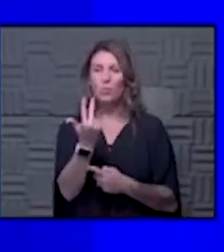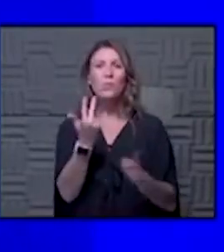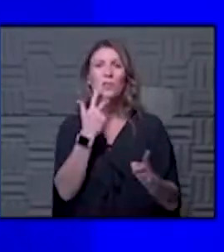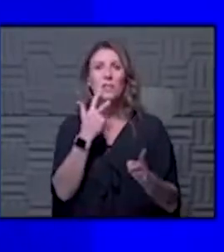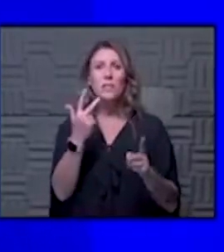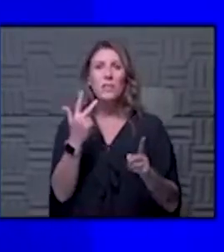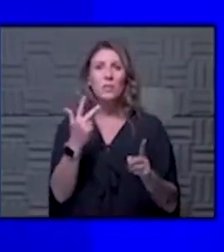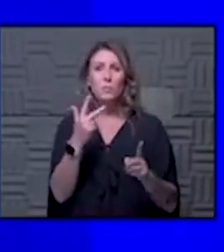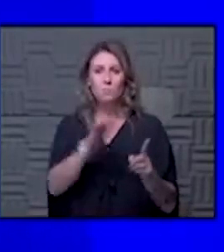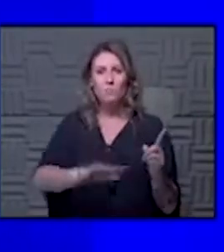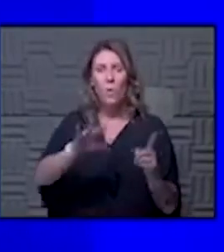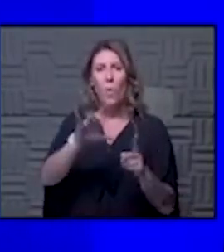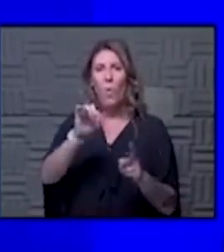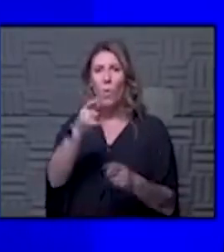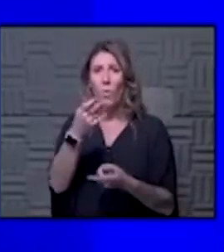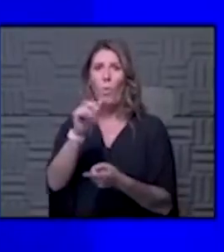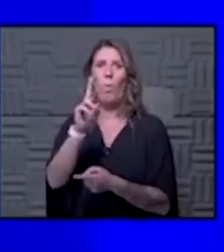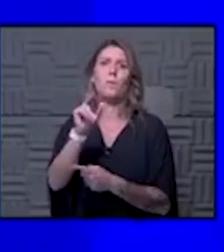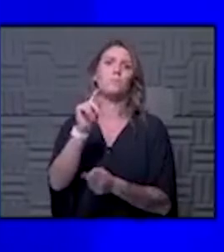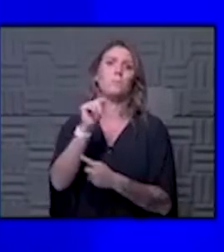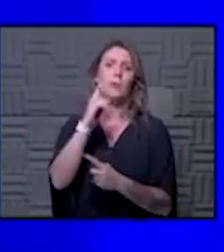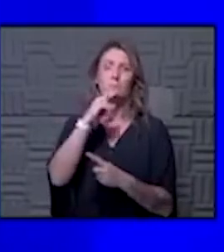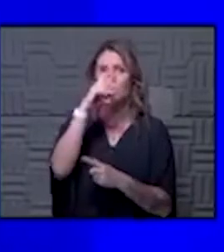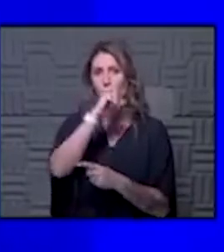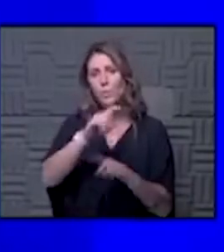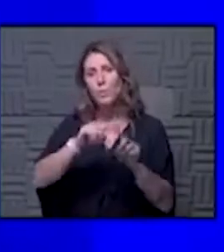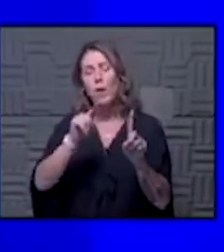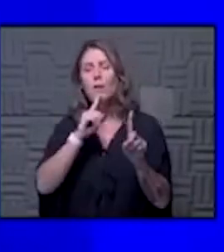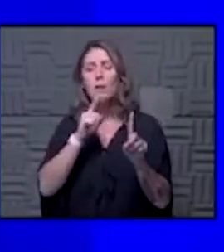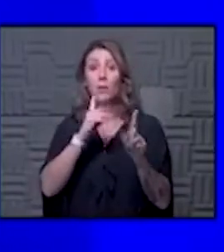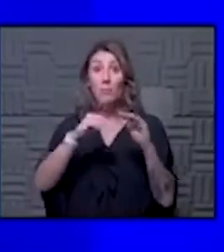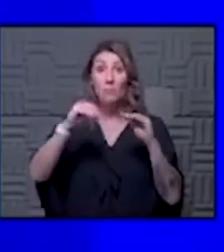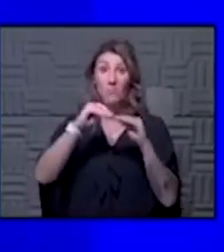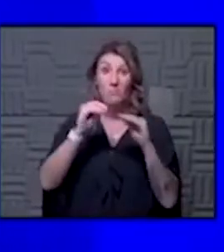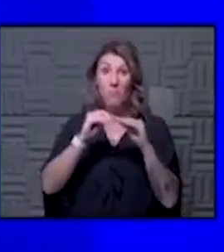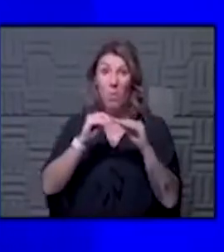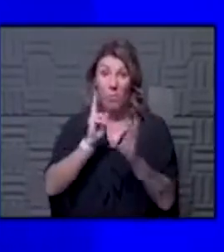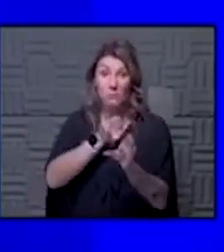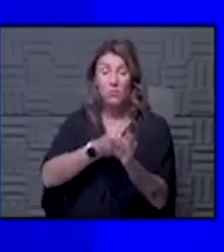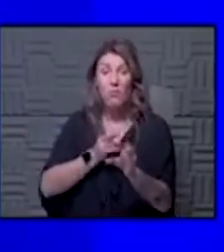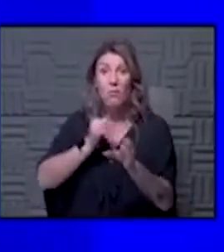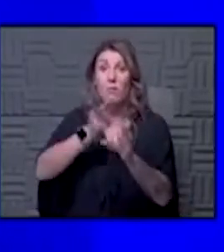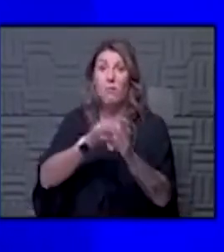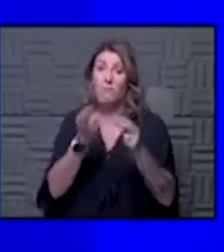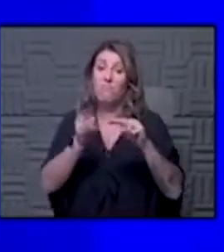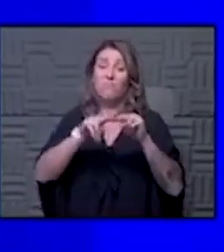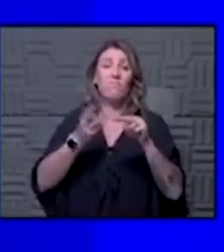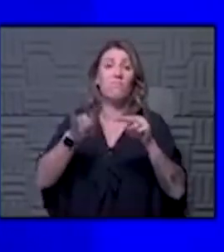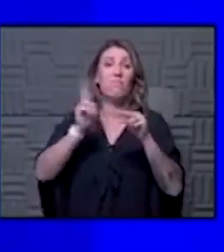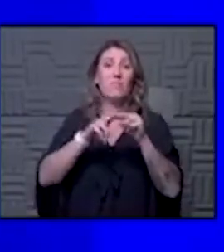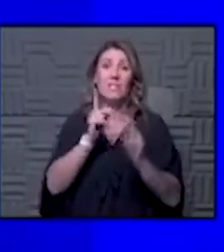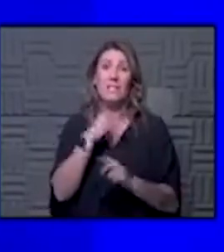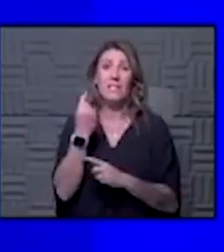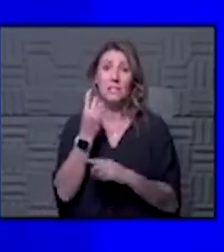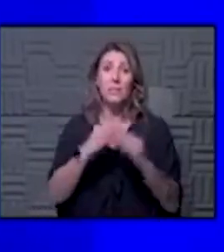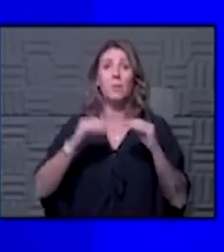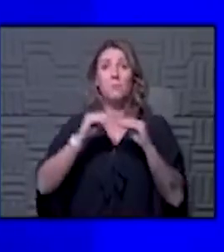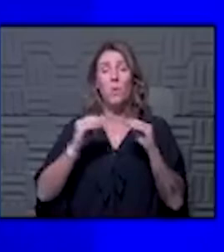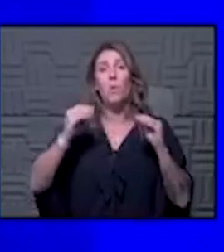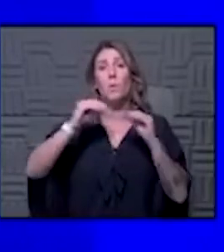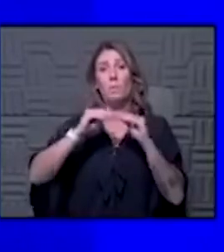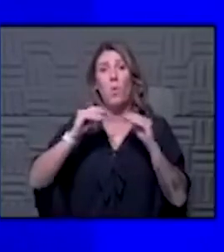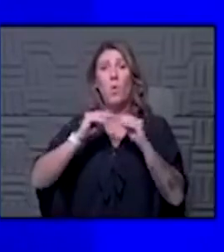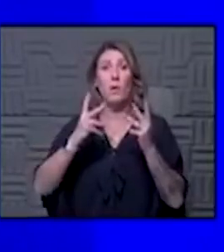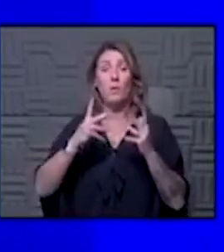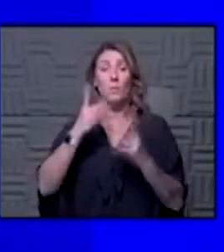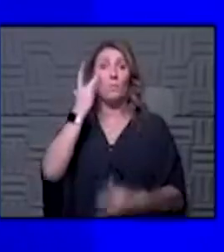i would assume but as you get more people in there more people on the courts it's going to be just increase your risk just a little bit more um